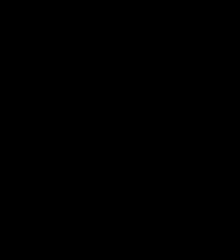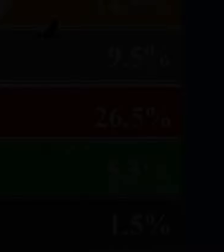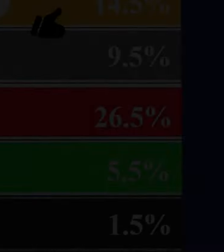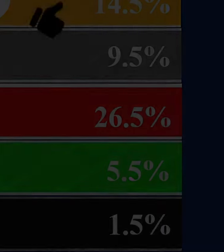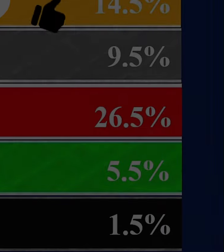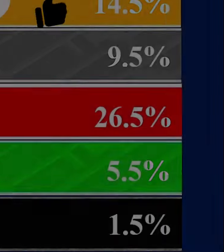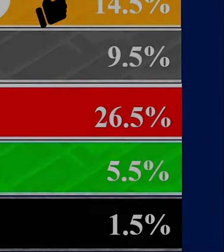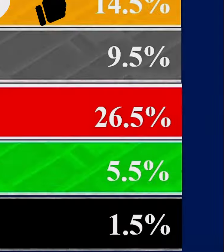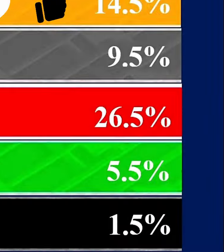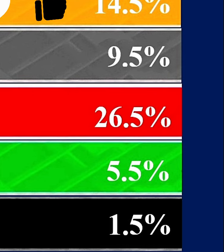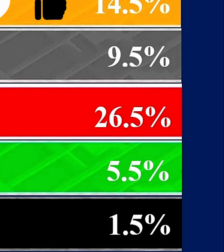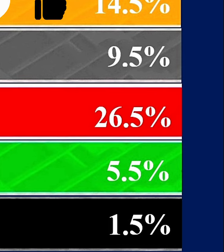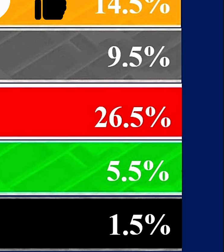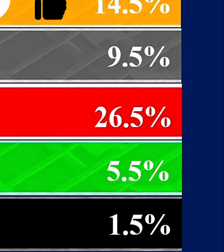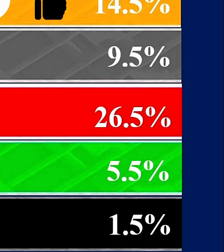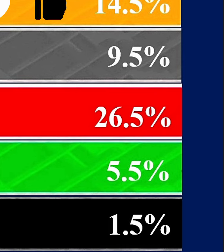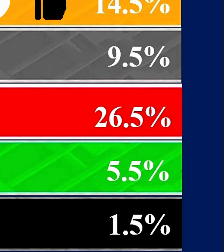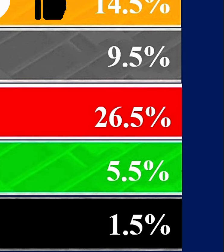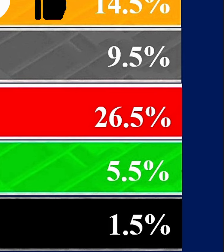forward.